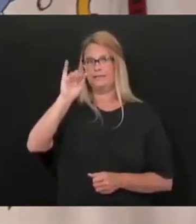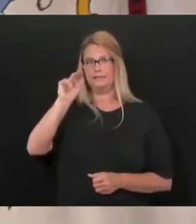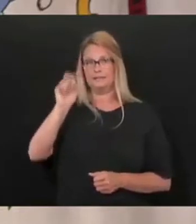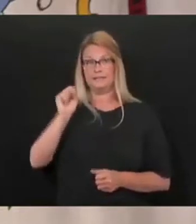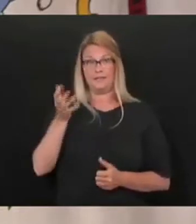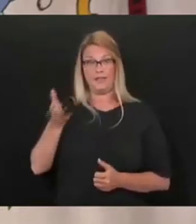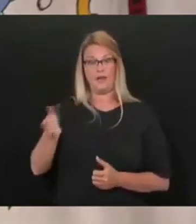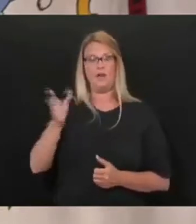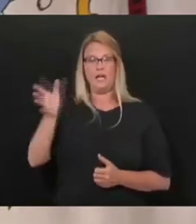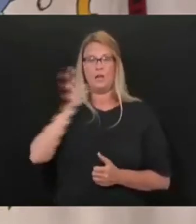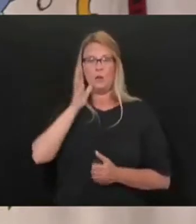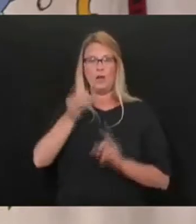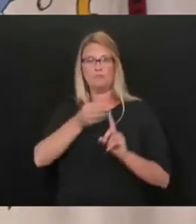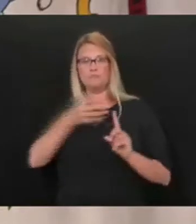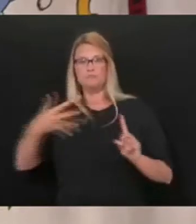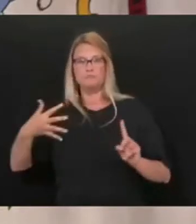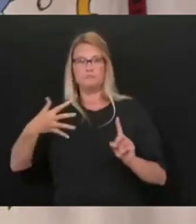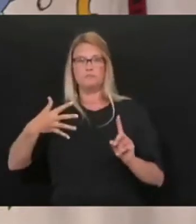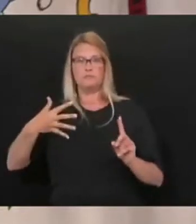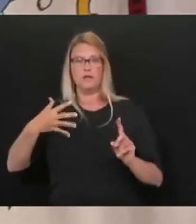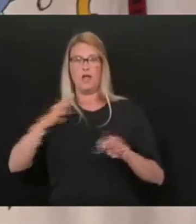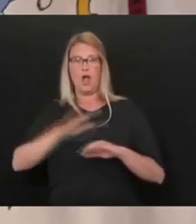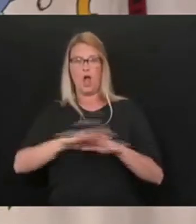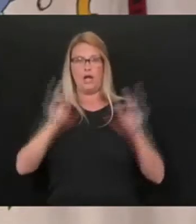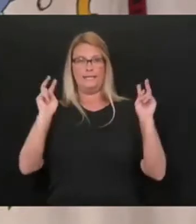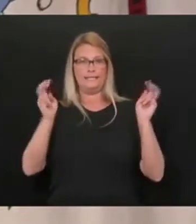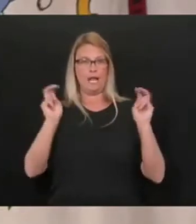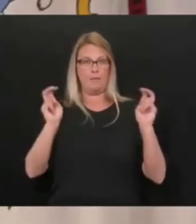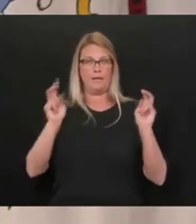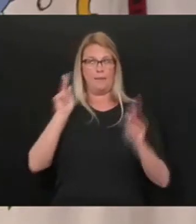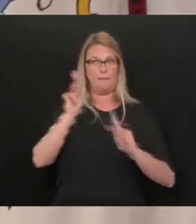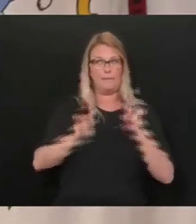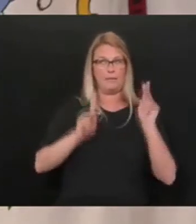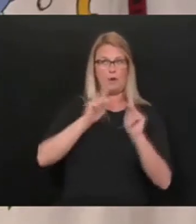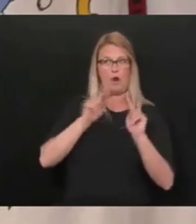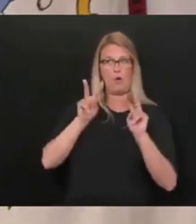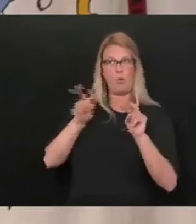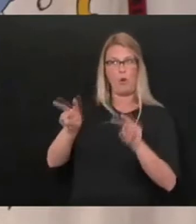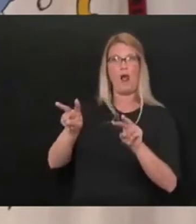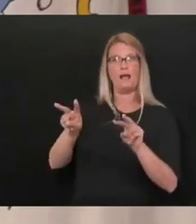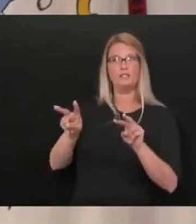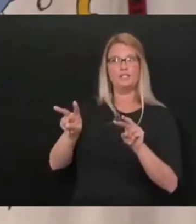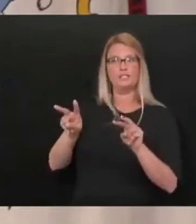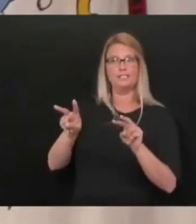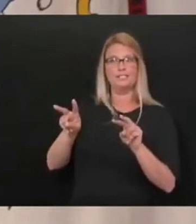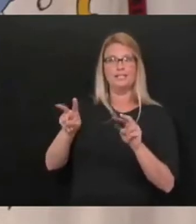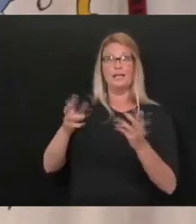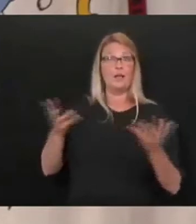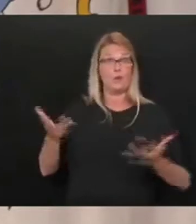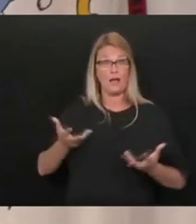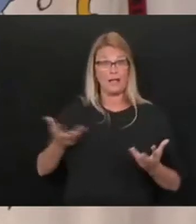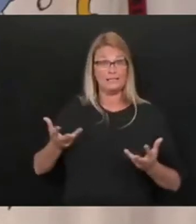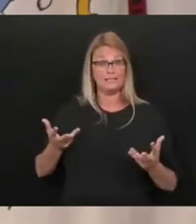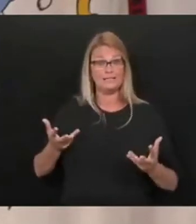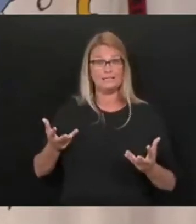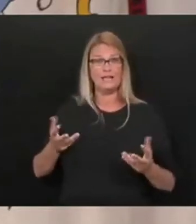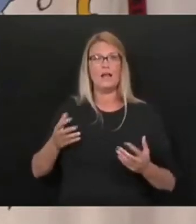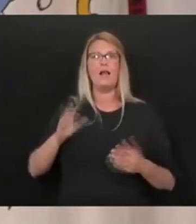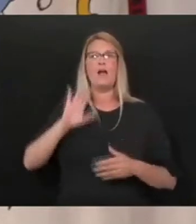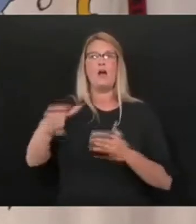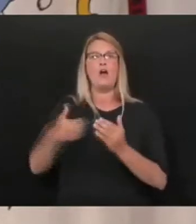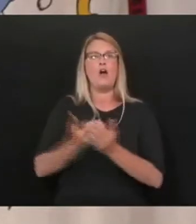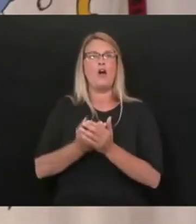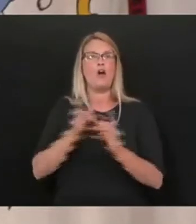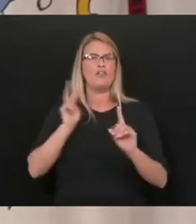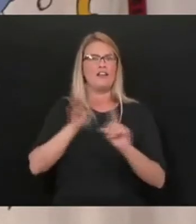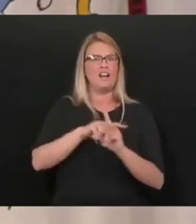talking about one thing that everybody is really watching and trying to stay on top of in every way. And that's the these claims that are coming